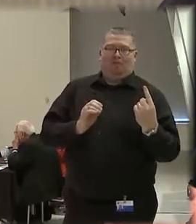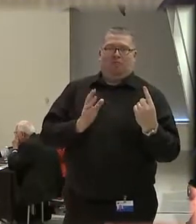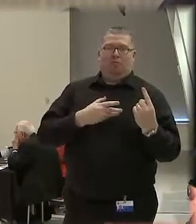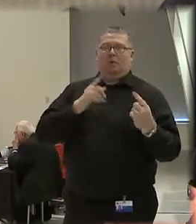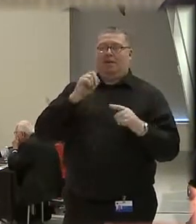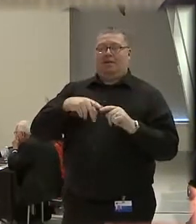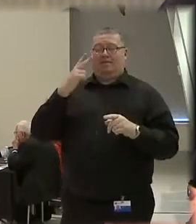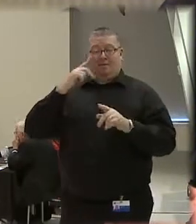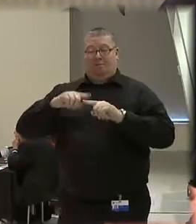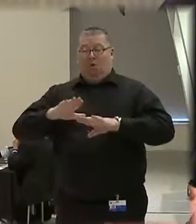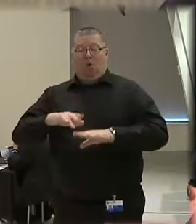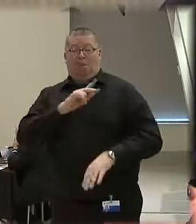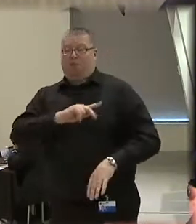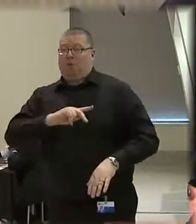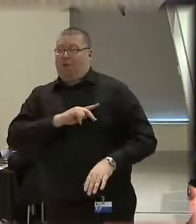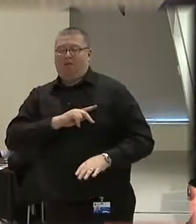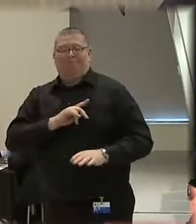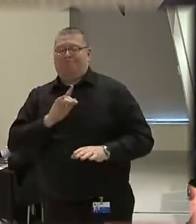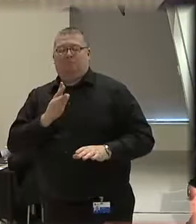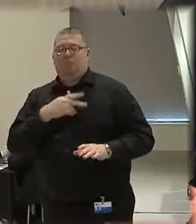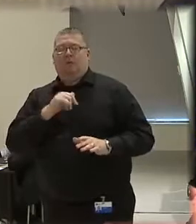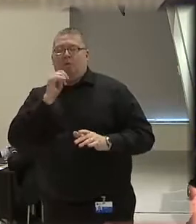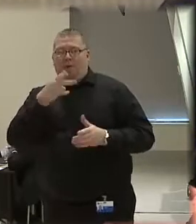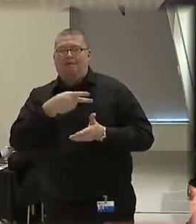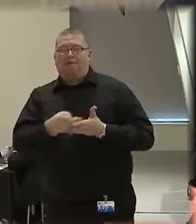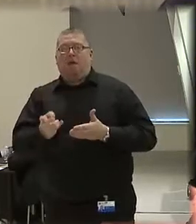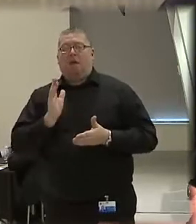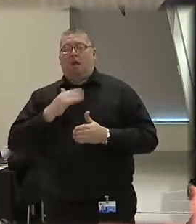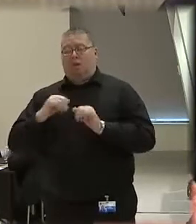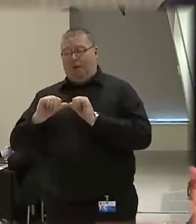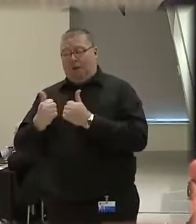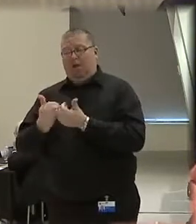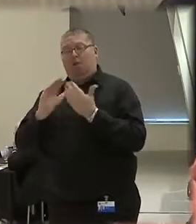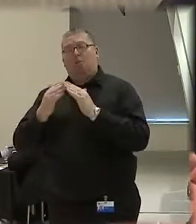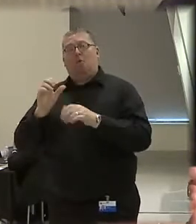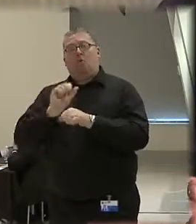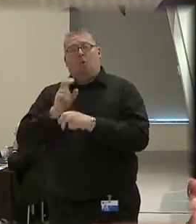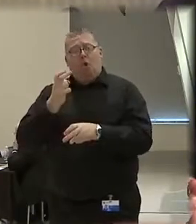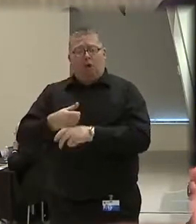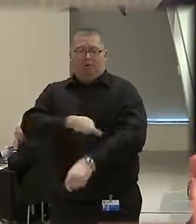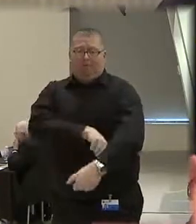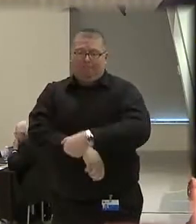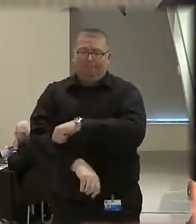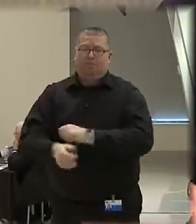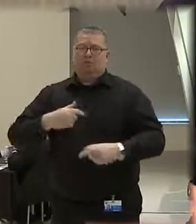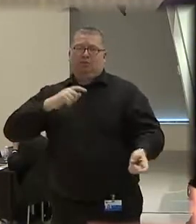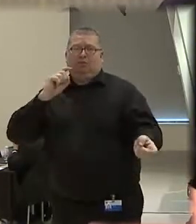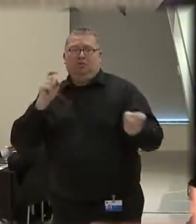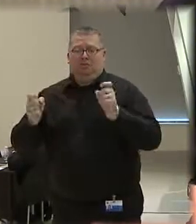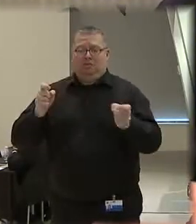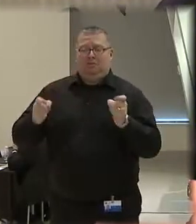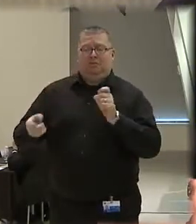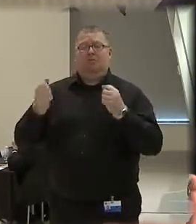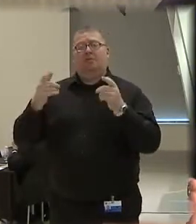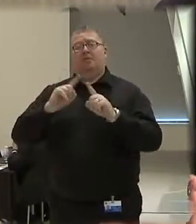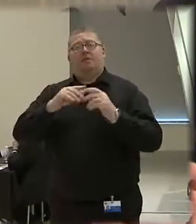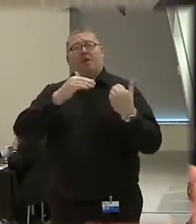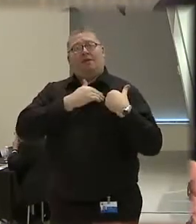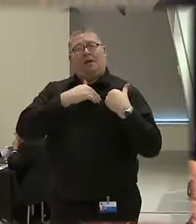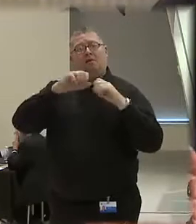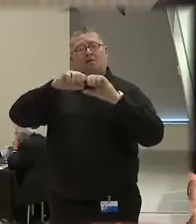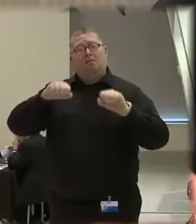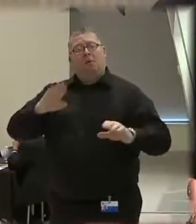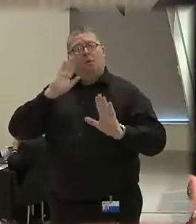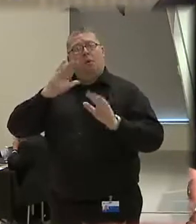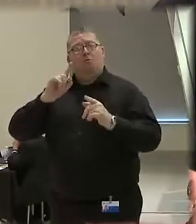certain to fail. That said, our agency and community has worked hard to create and modify several accountability systems that we hope